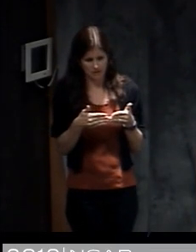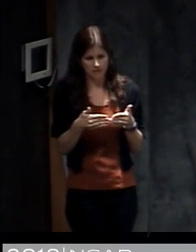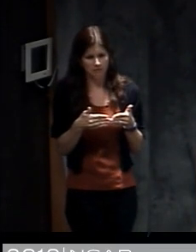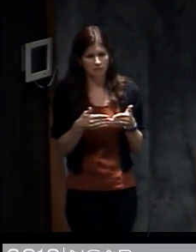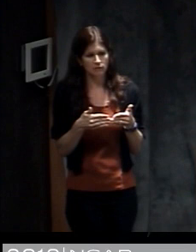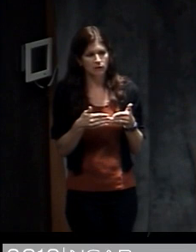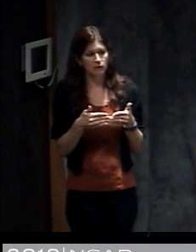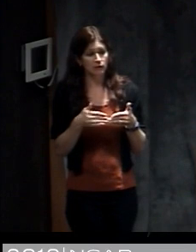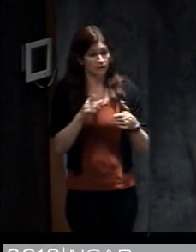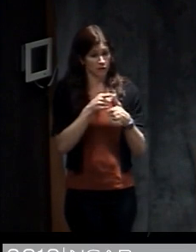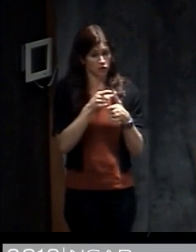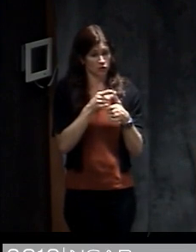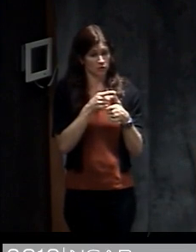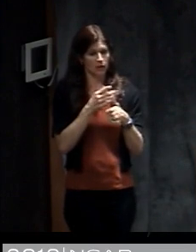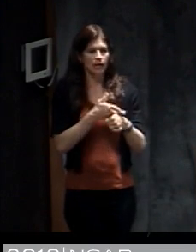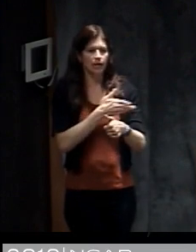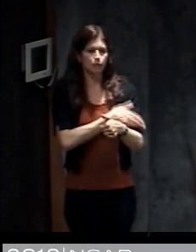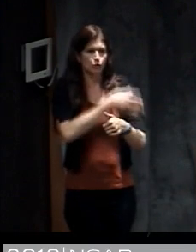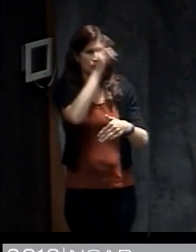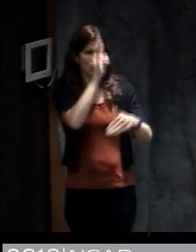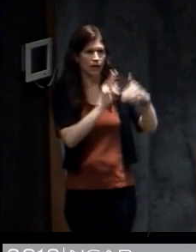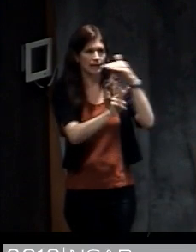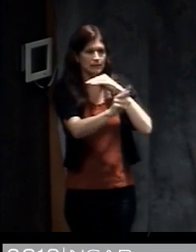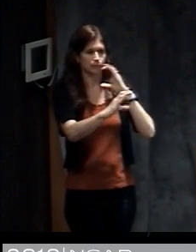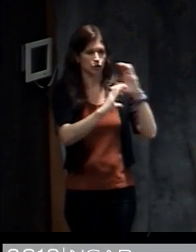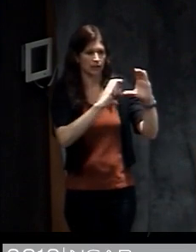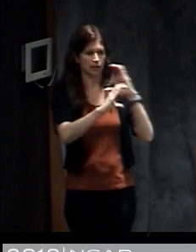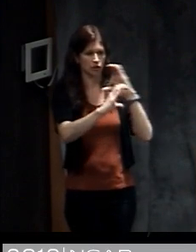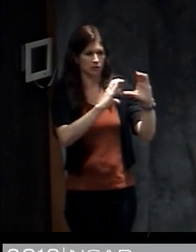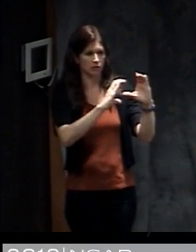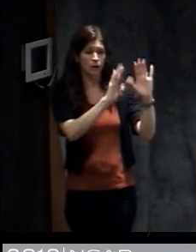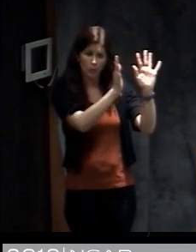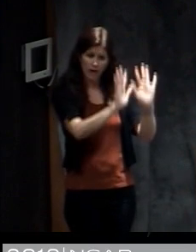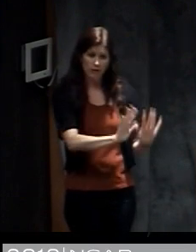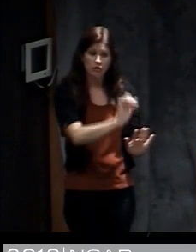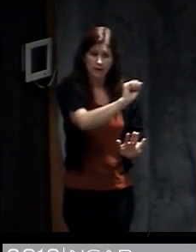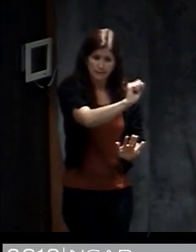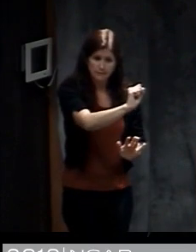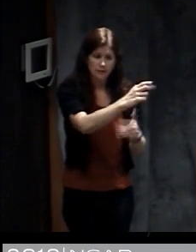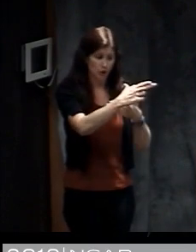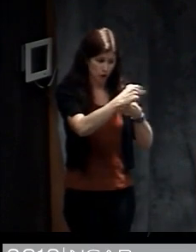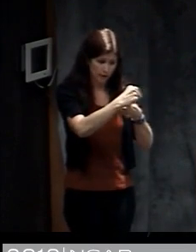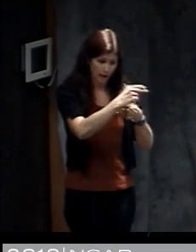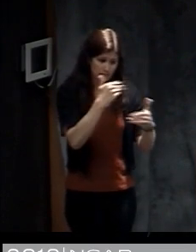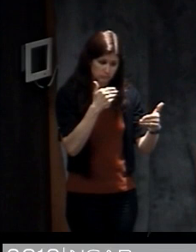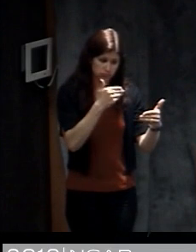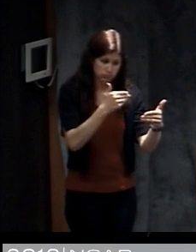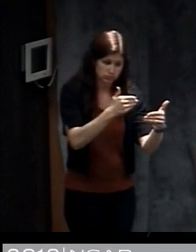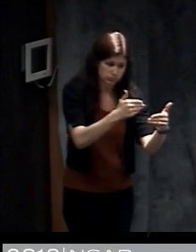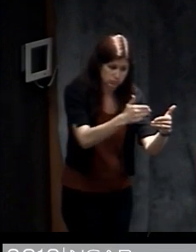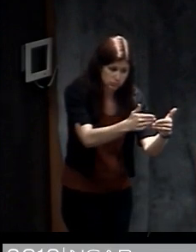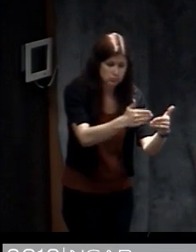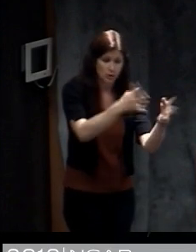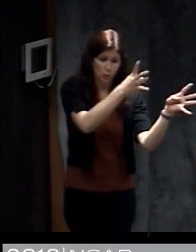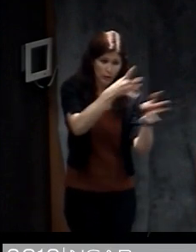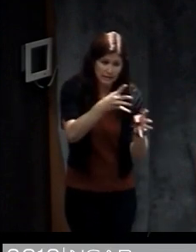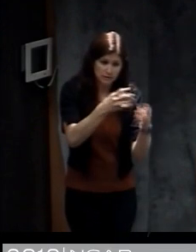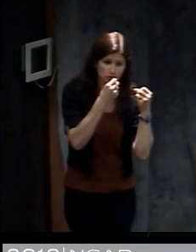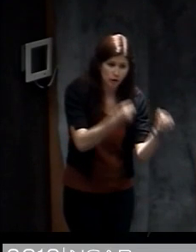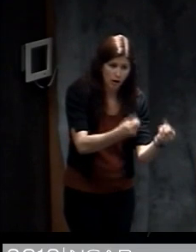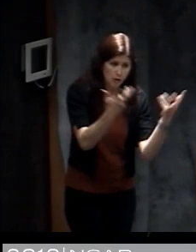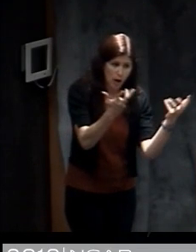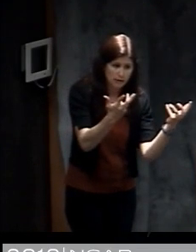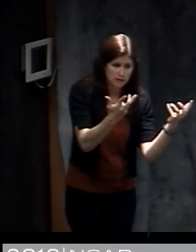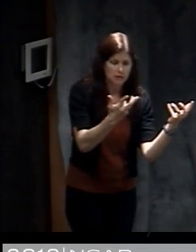forward. And the first is to improve forecasting and communication, not only of the weather or of the hurricane that's coming and how strong its winds are going to be, but